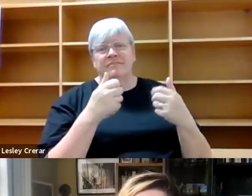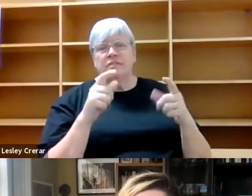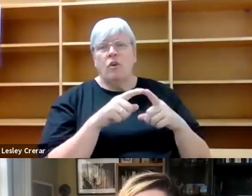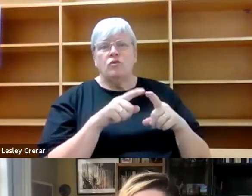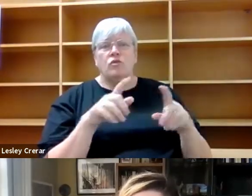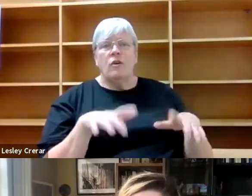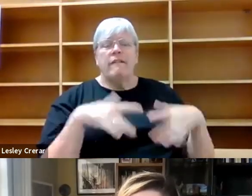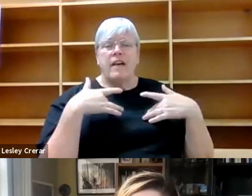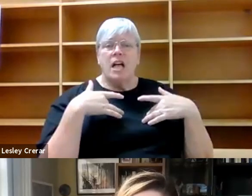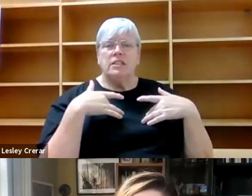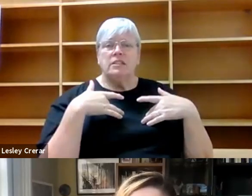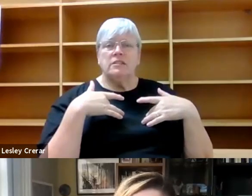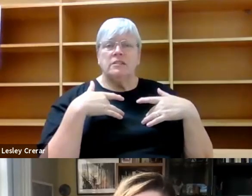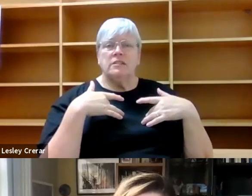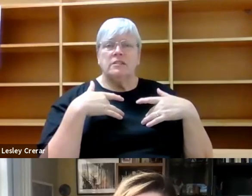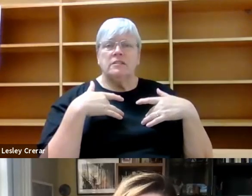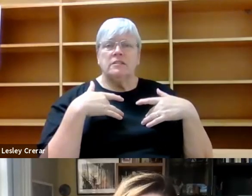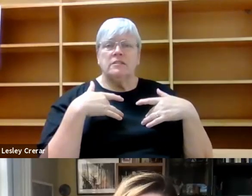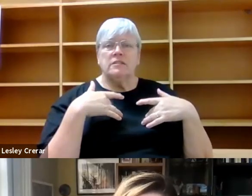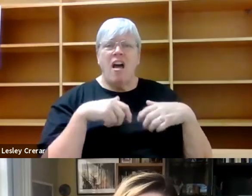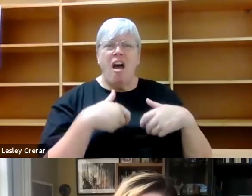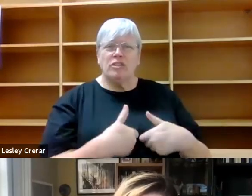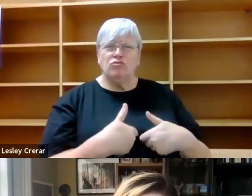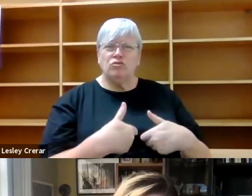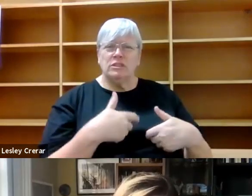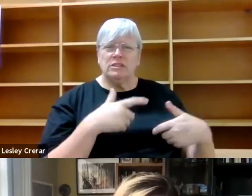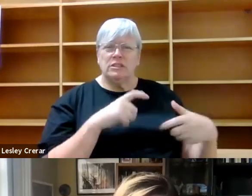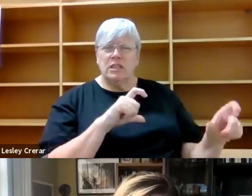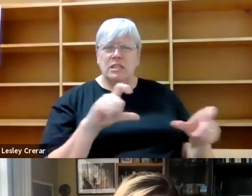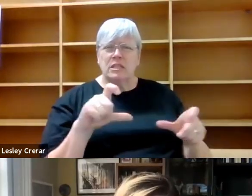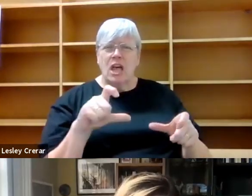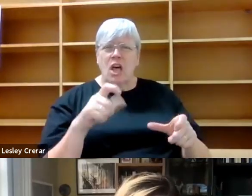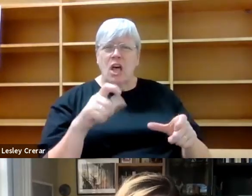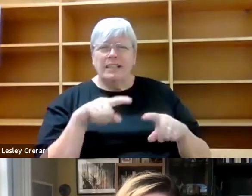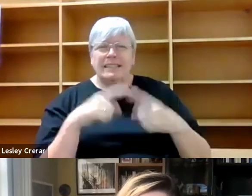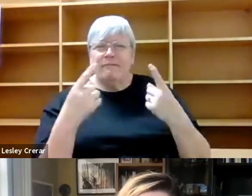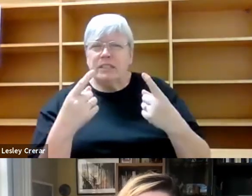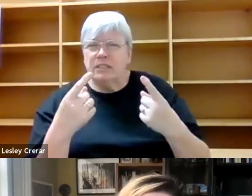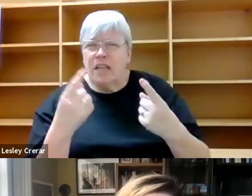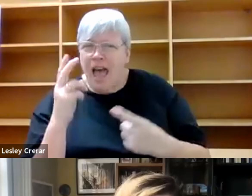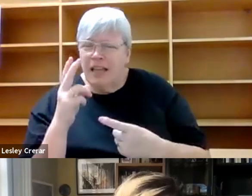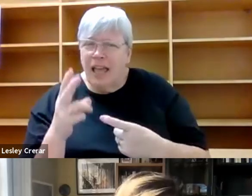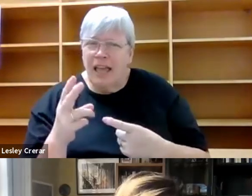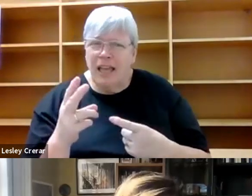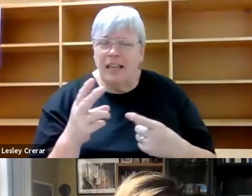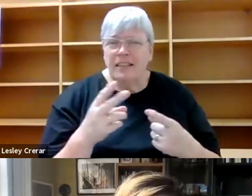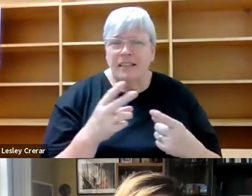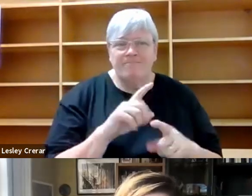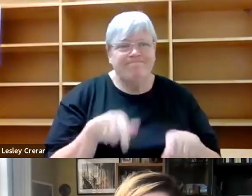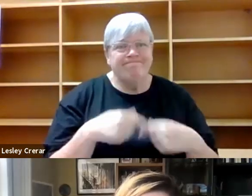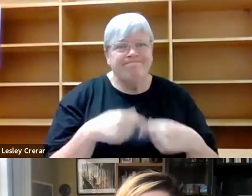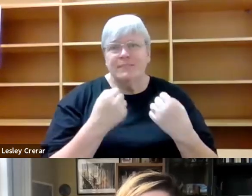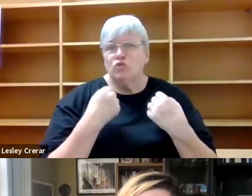very hungry, still feel very hungry for novelty again. Um, and I'm not a driver.